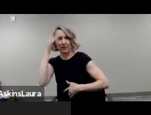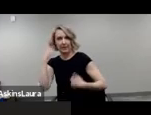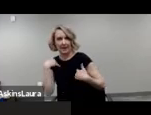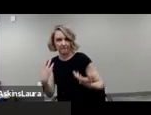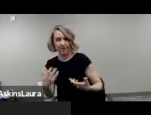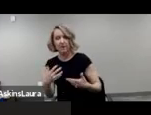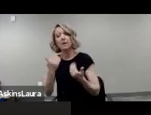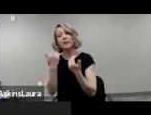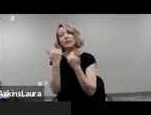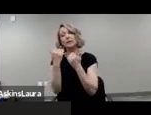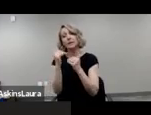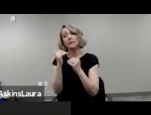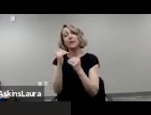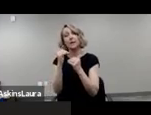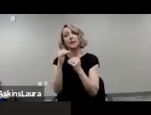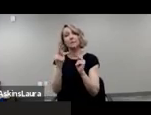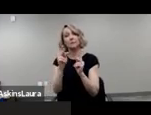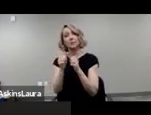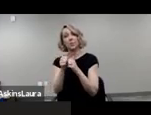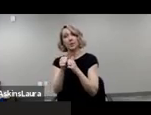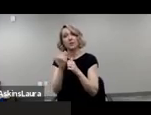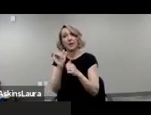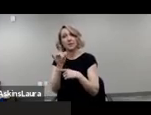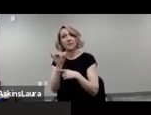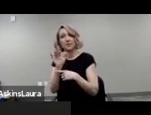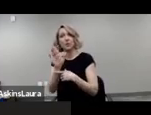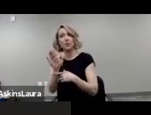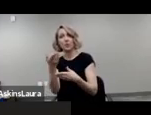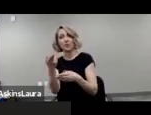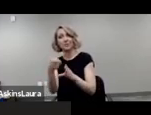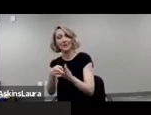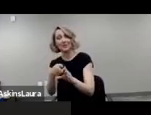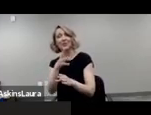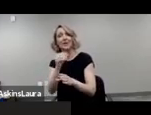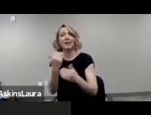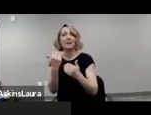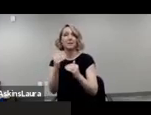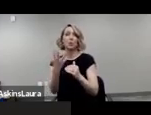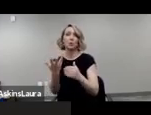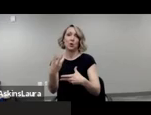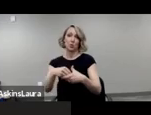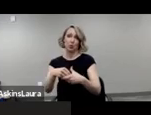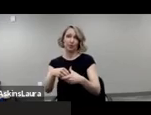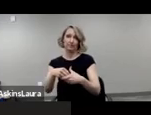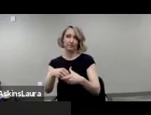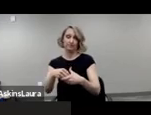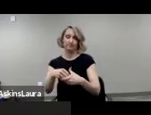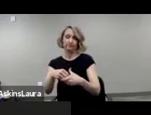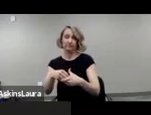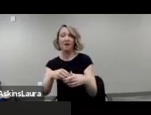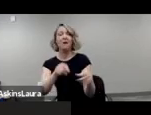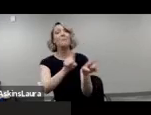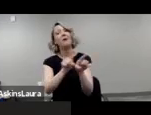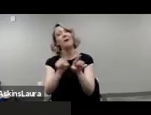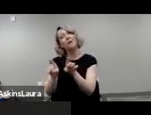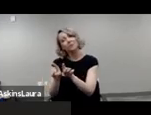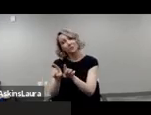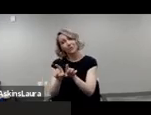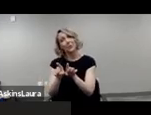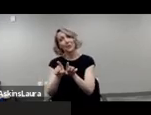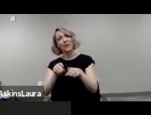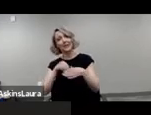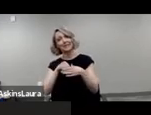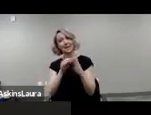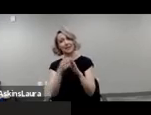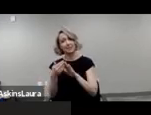participation and community inclusion. Also, so that's from kind of the outside in, but also from the inside out, there's